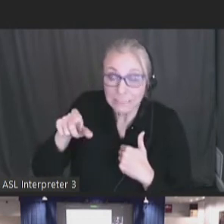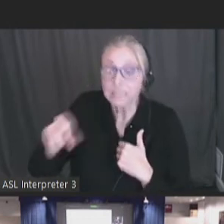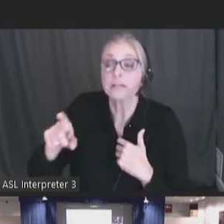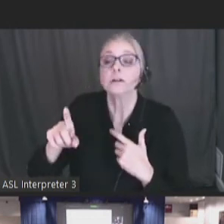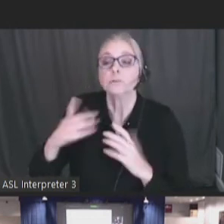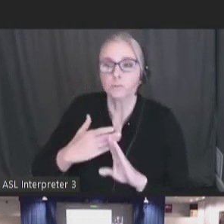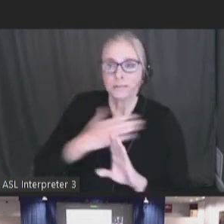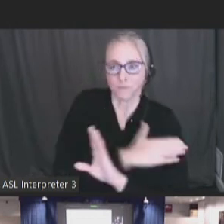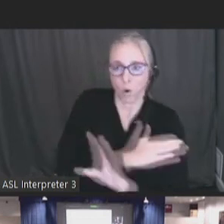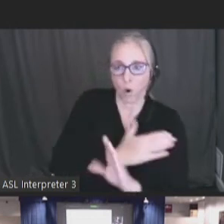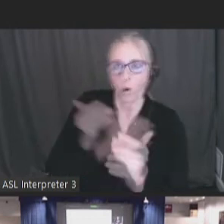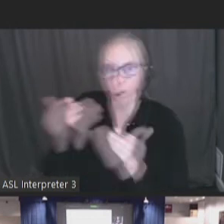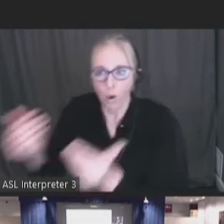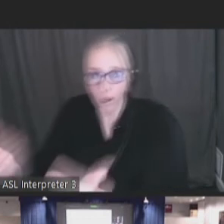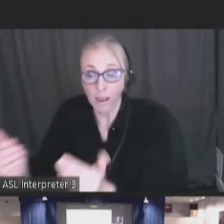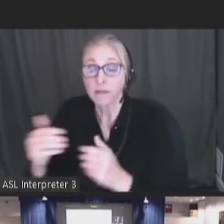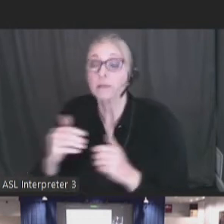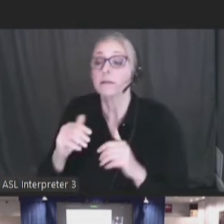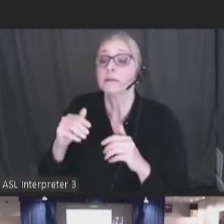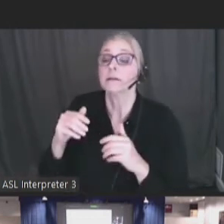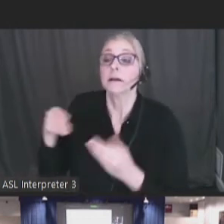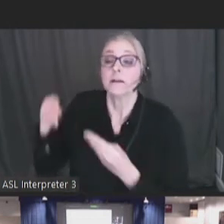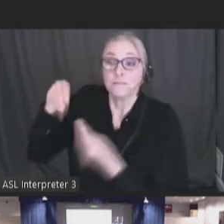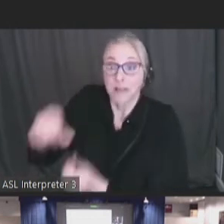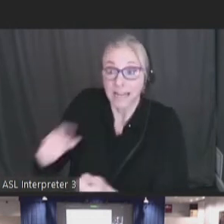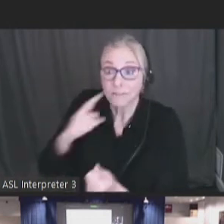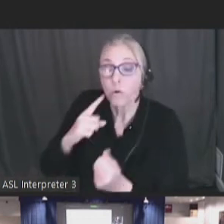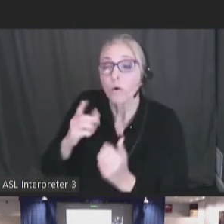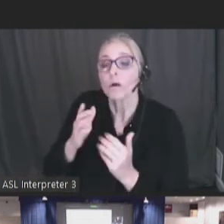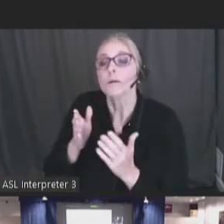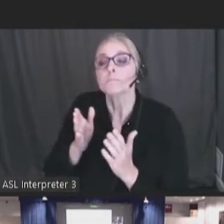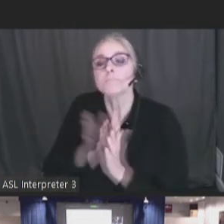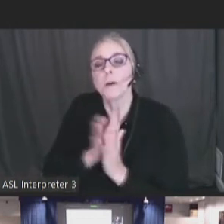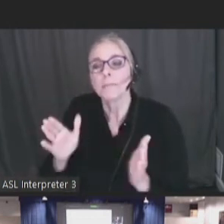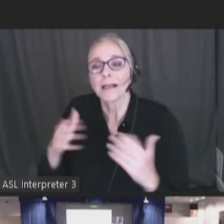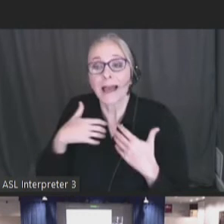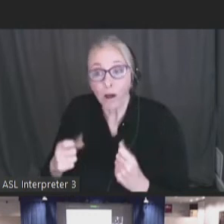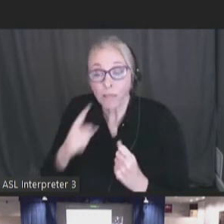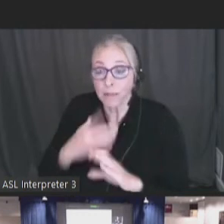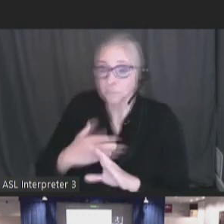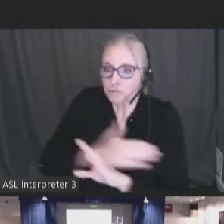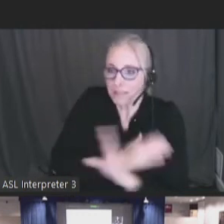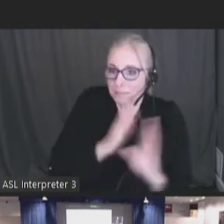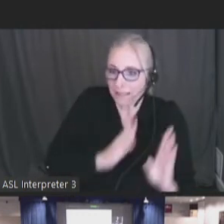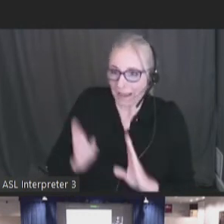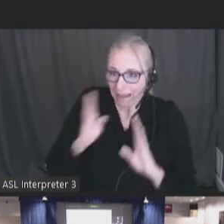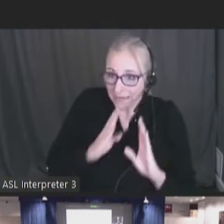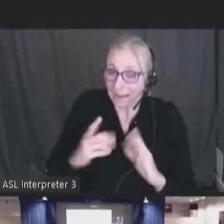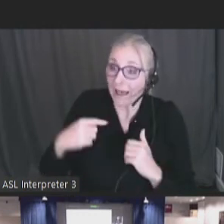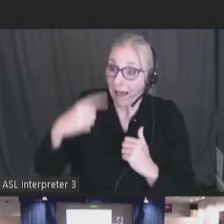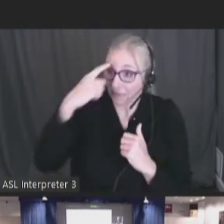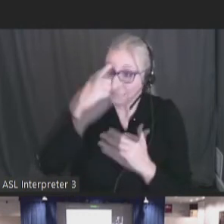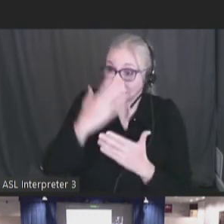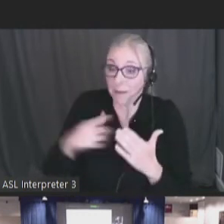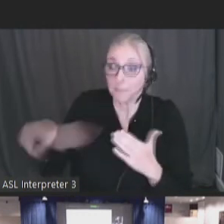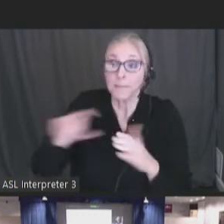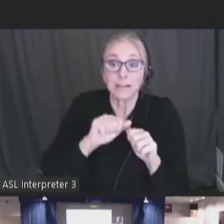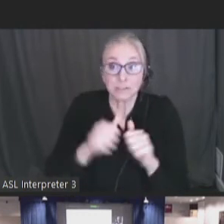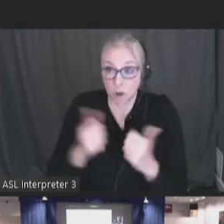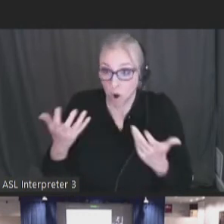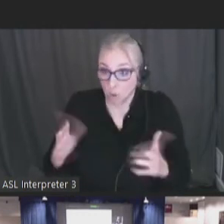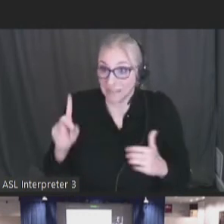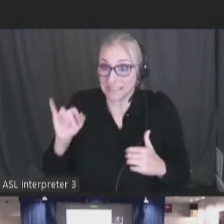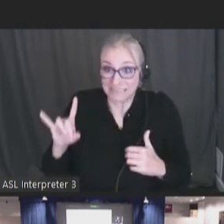giving funding to the public health to do some of that preplanning. And I think some agencies have done that.